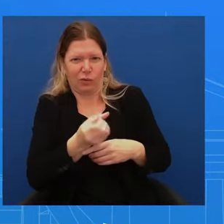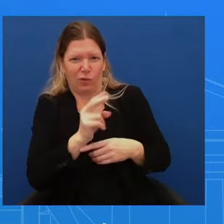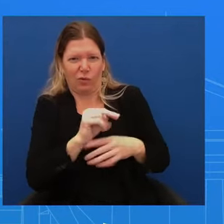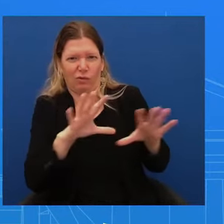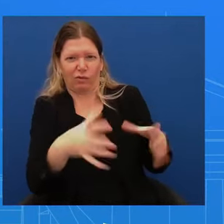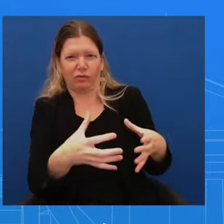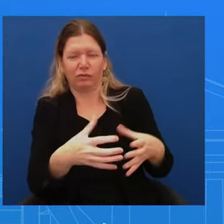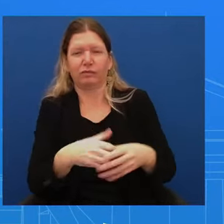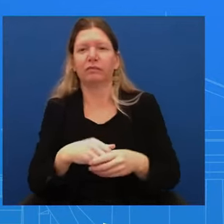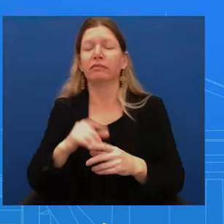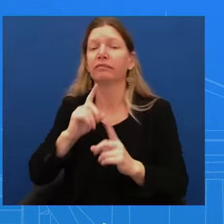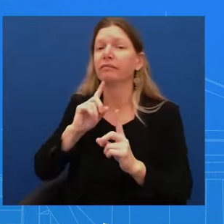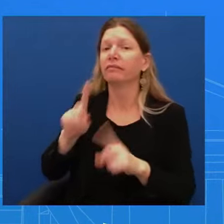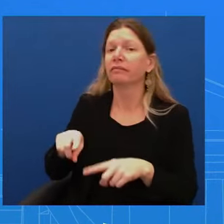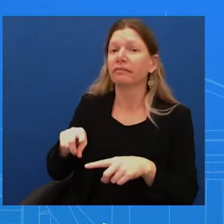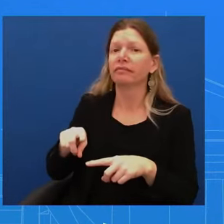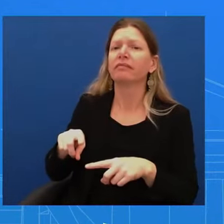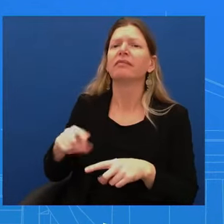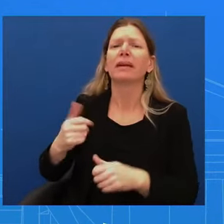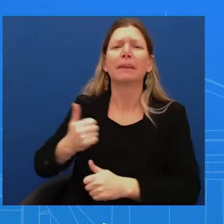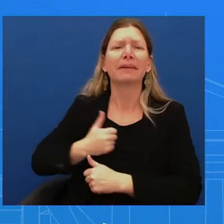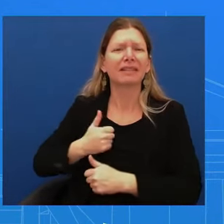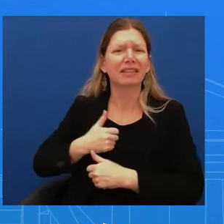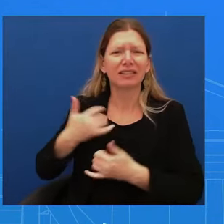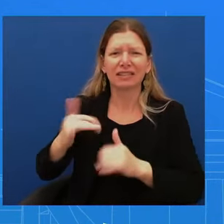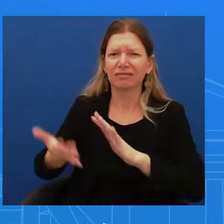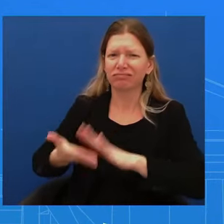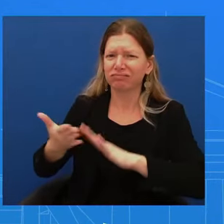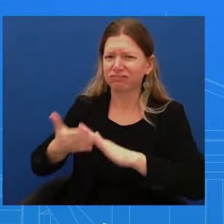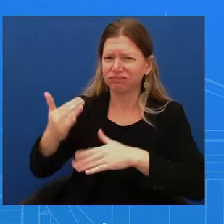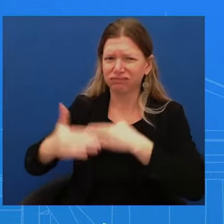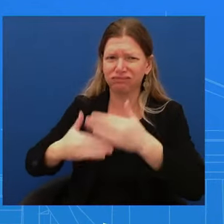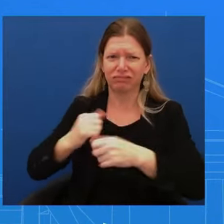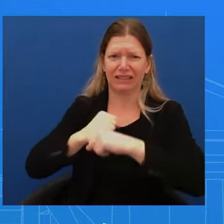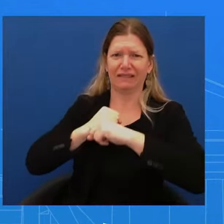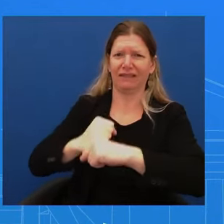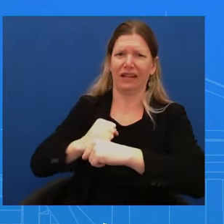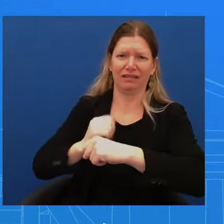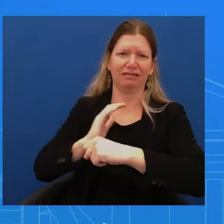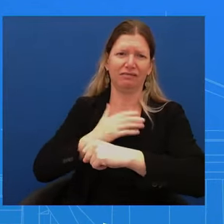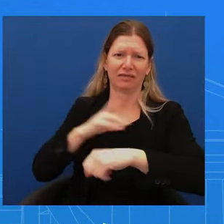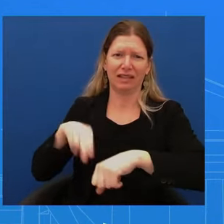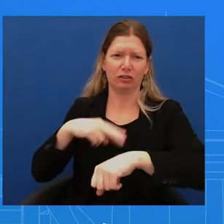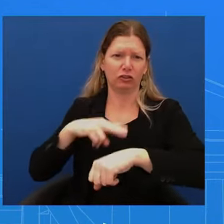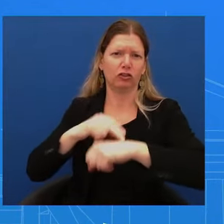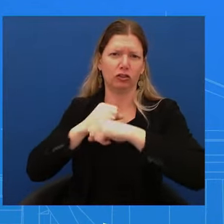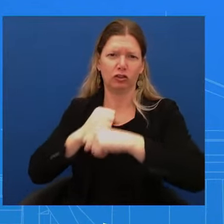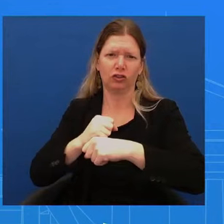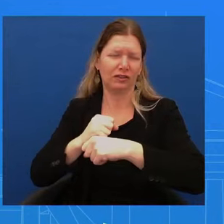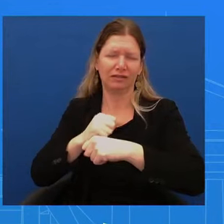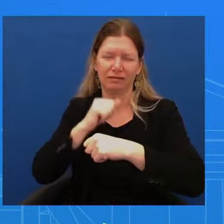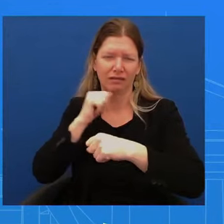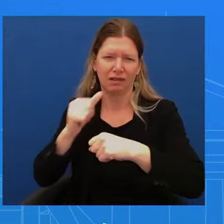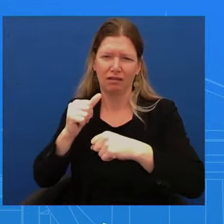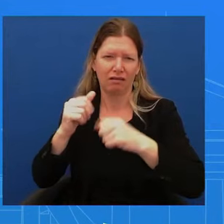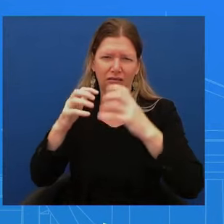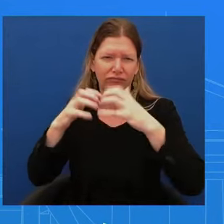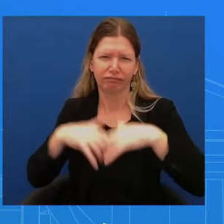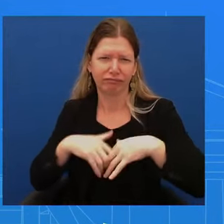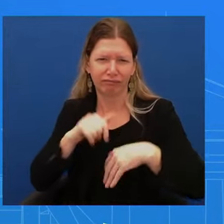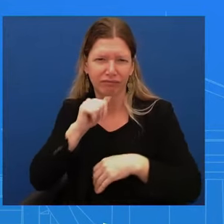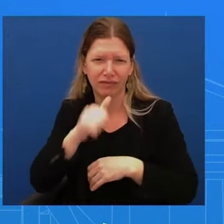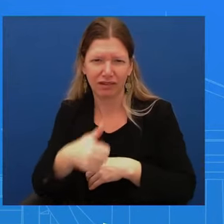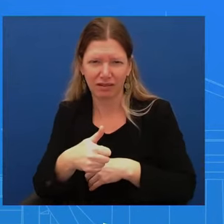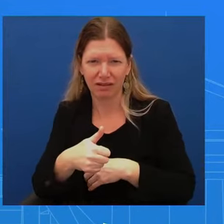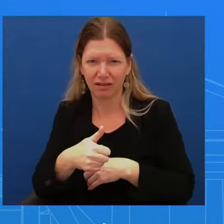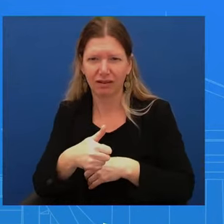interests compromised. At no time was the commander in chief not always in command and control of our